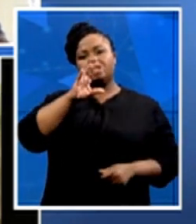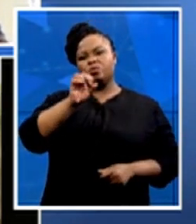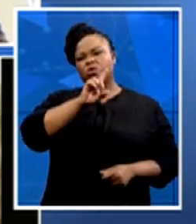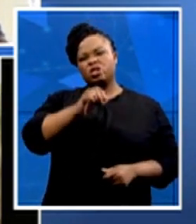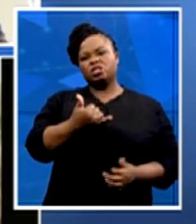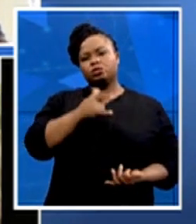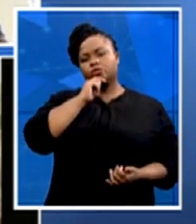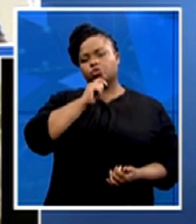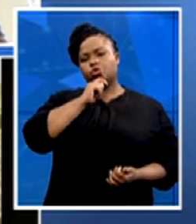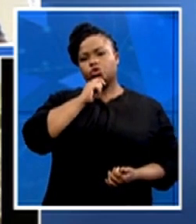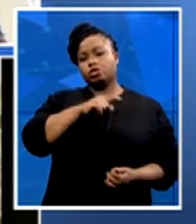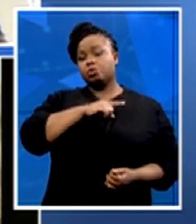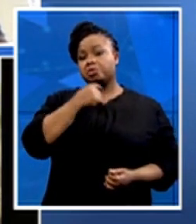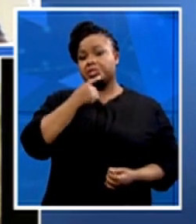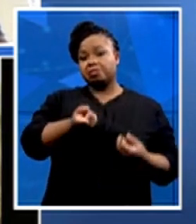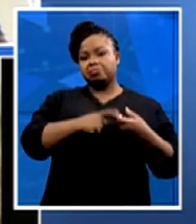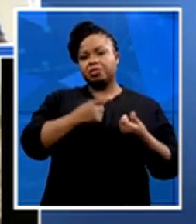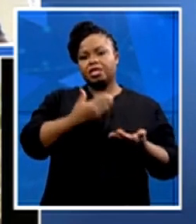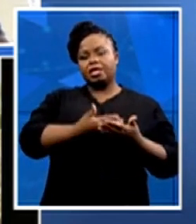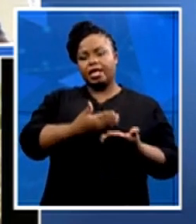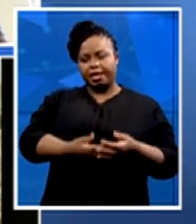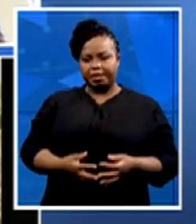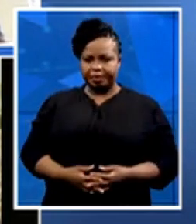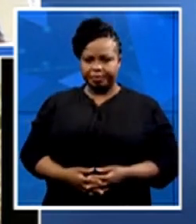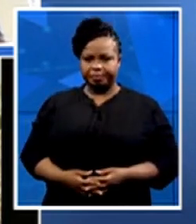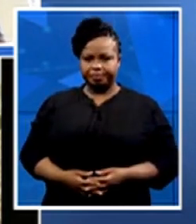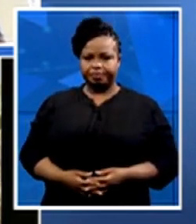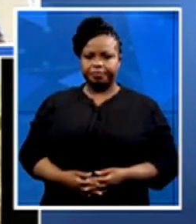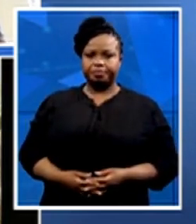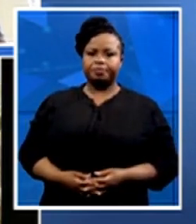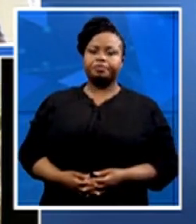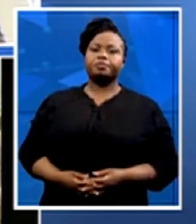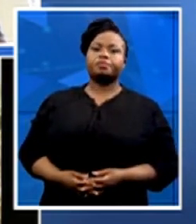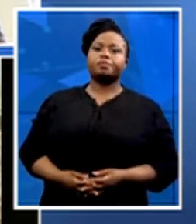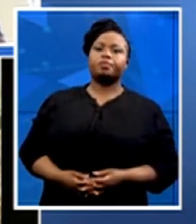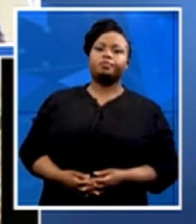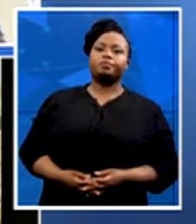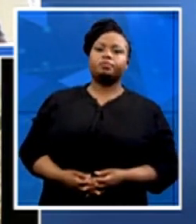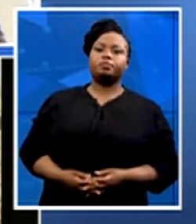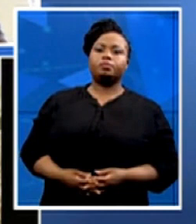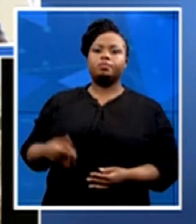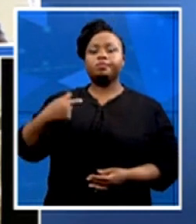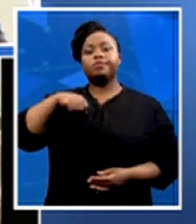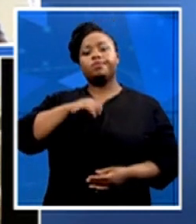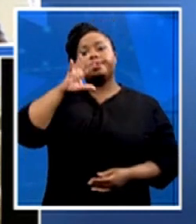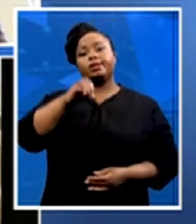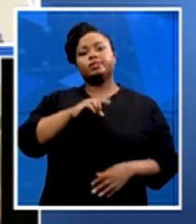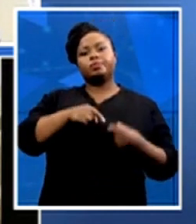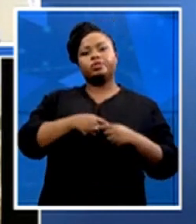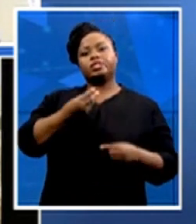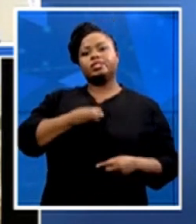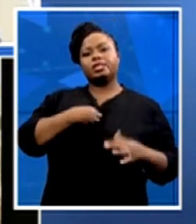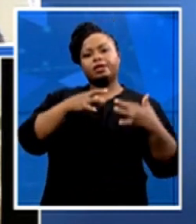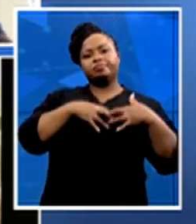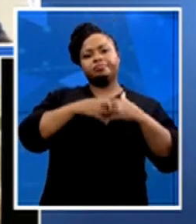on. And the question is about the young formations in political parties and if they're